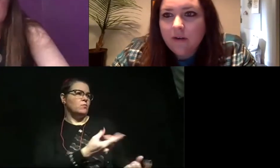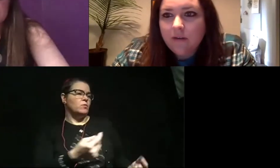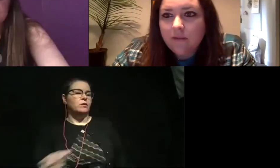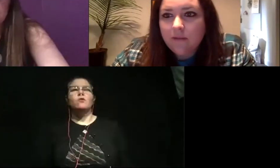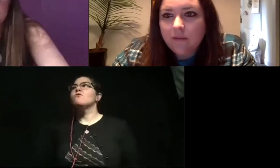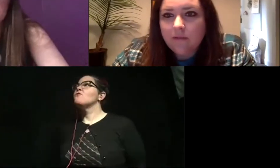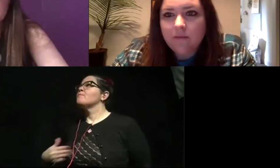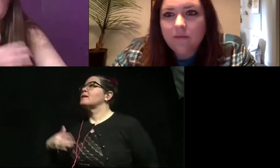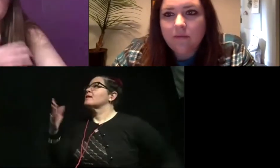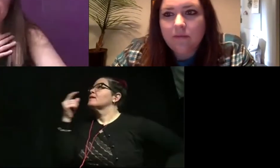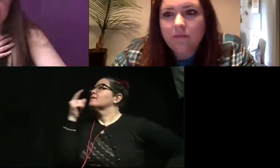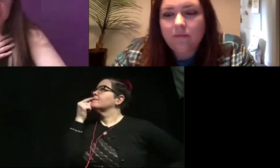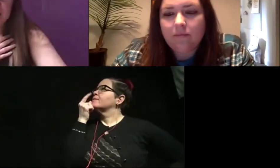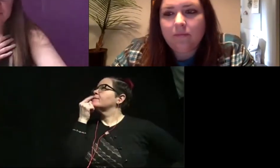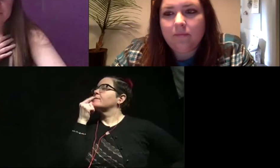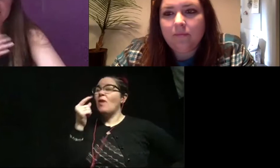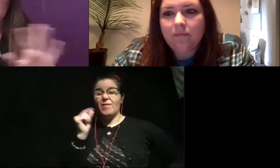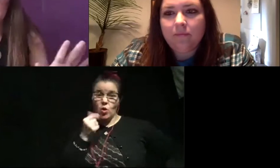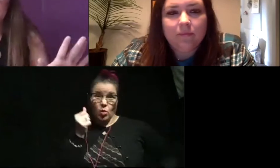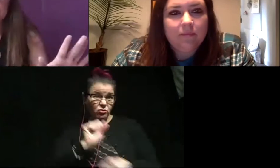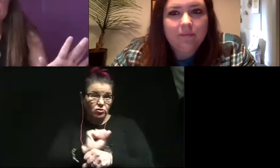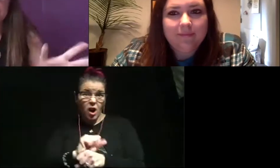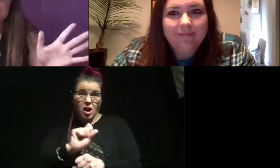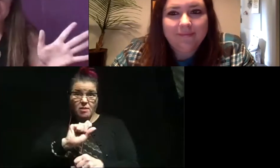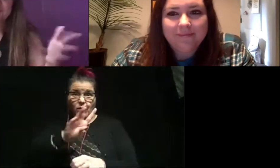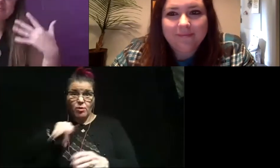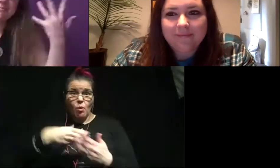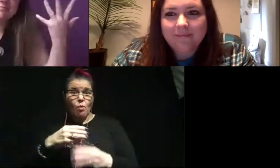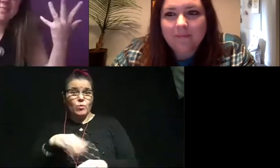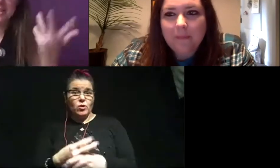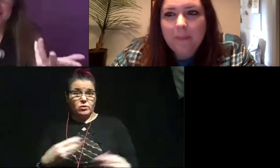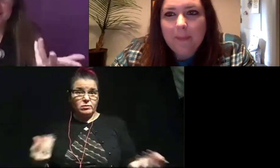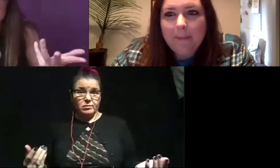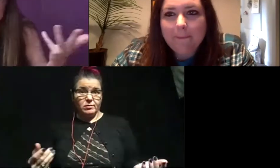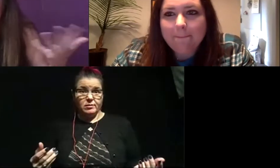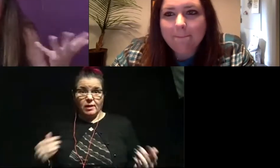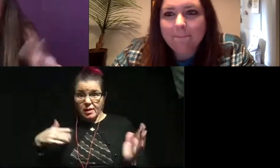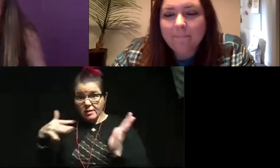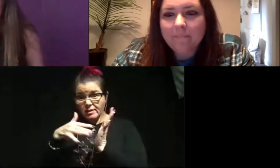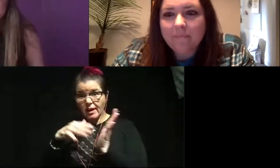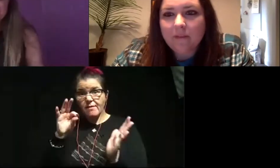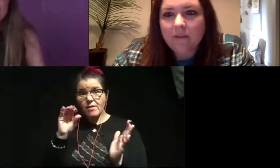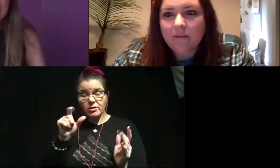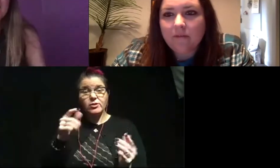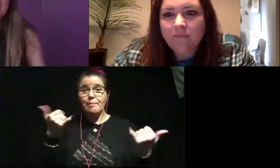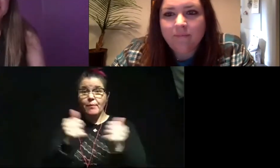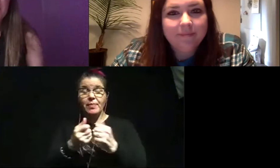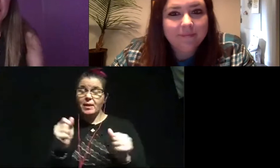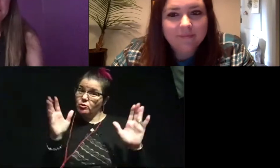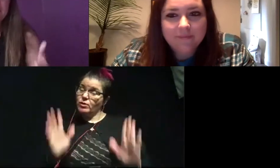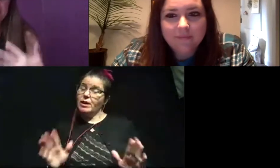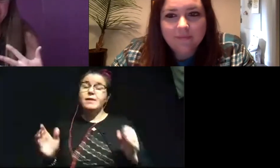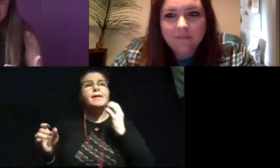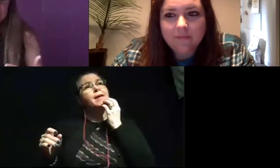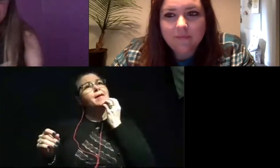What do I like most? Okay. First off, I have the coolest job in the entire world. So I get to study fossils and play with them. So it's pretty great. So